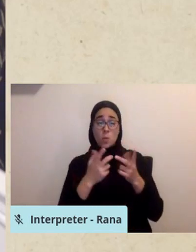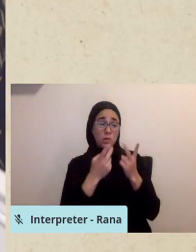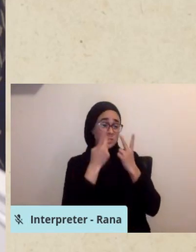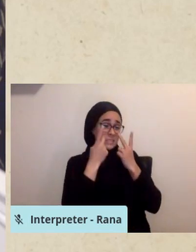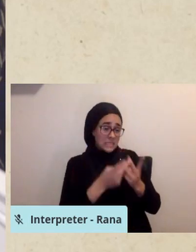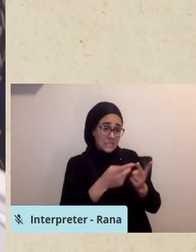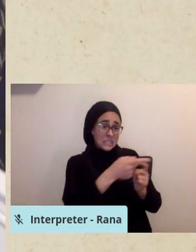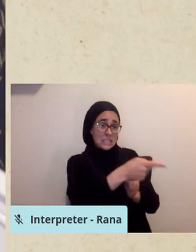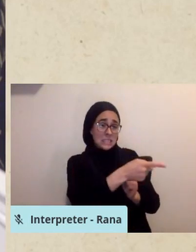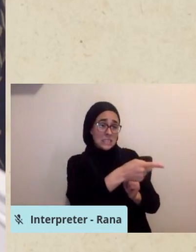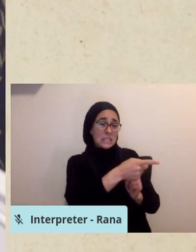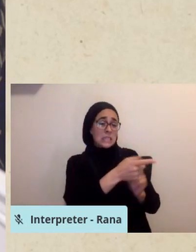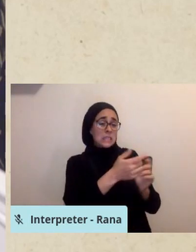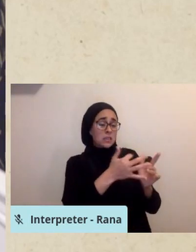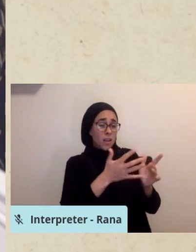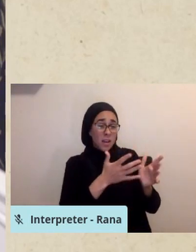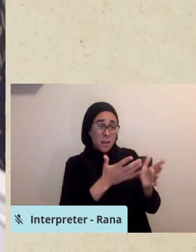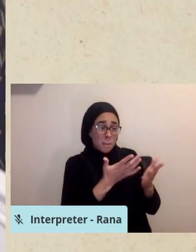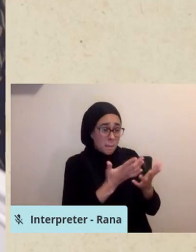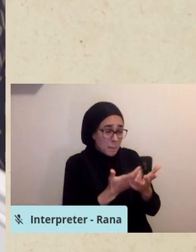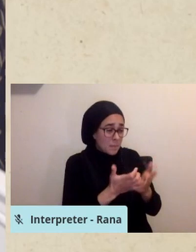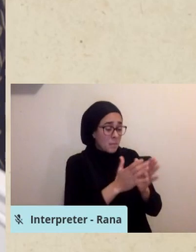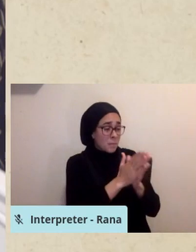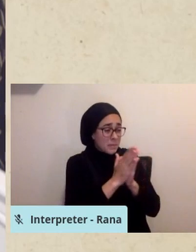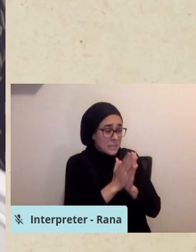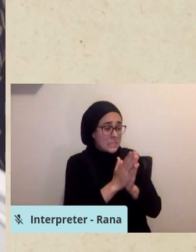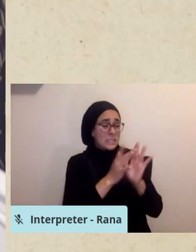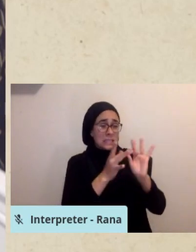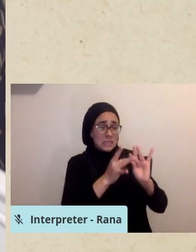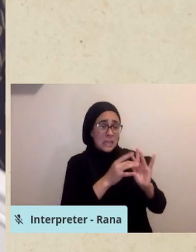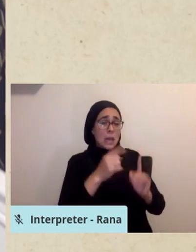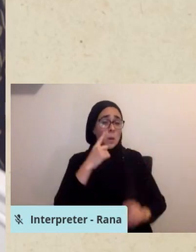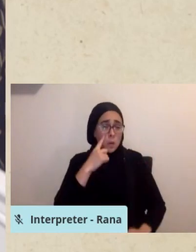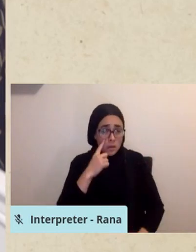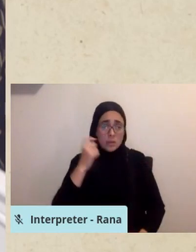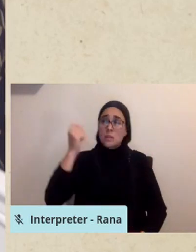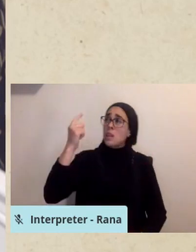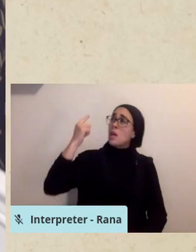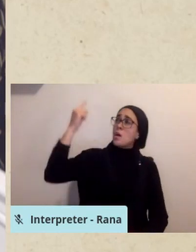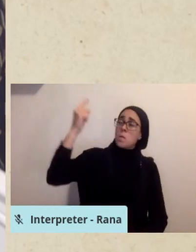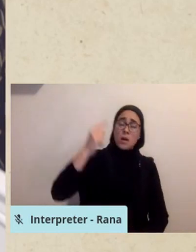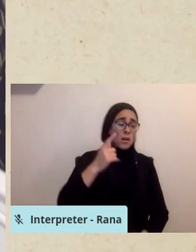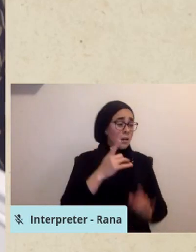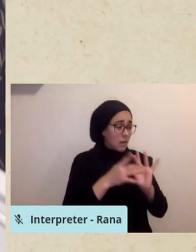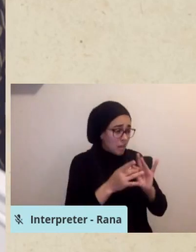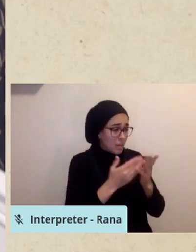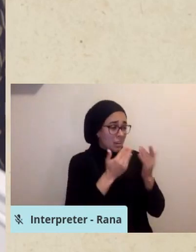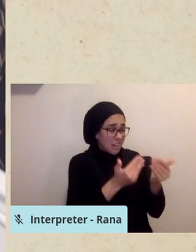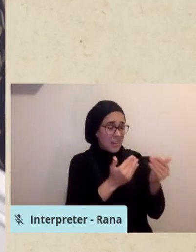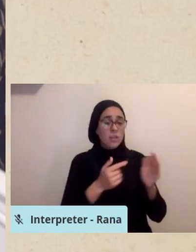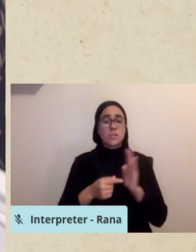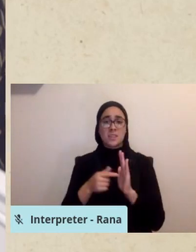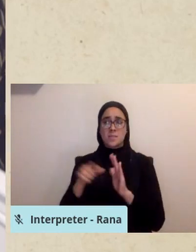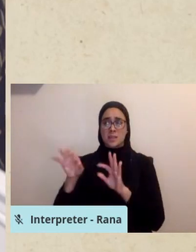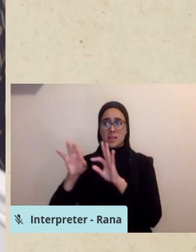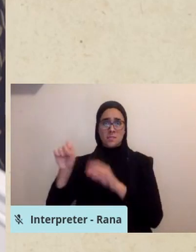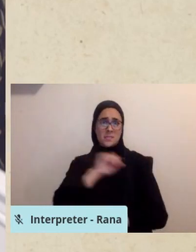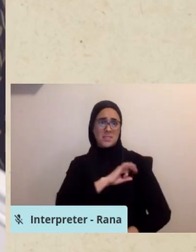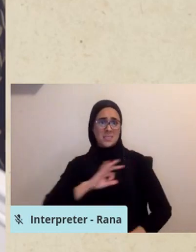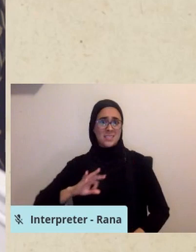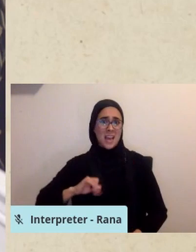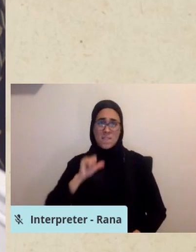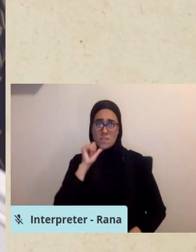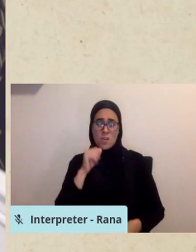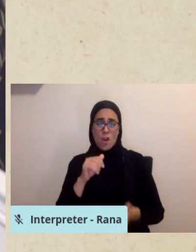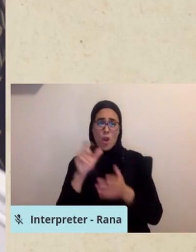aggressively pleading with them at the bedside, screaming at them almost, can be disquieting to non-Muslim staff. So this is